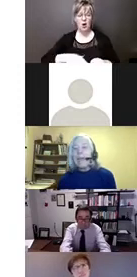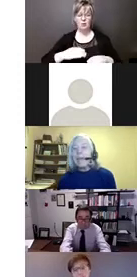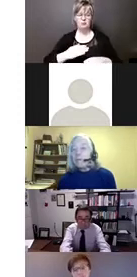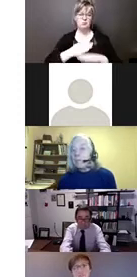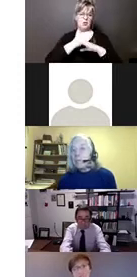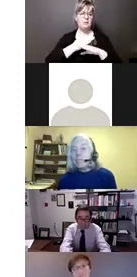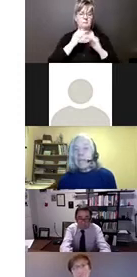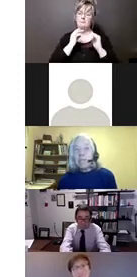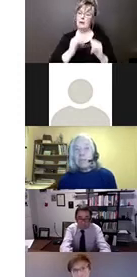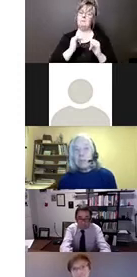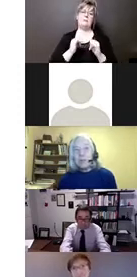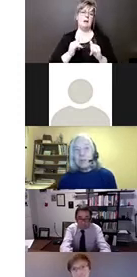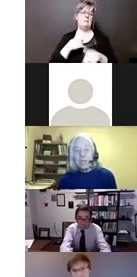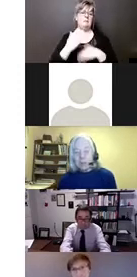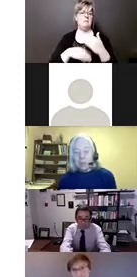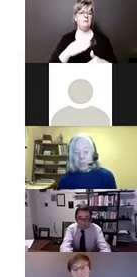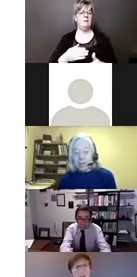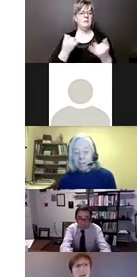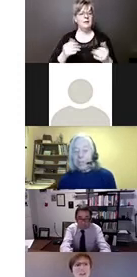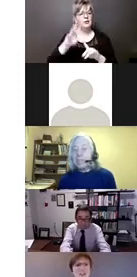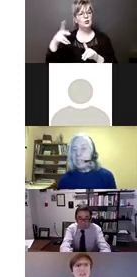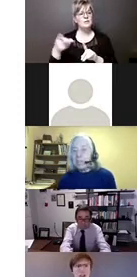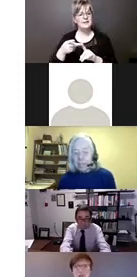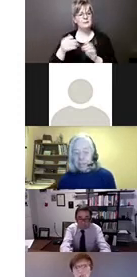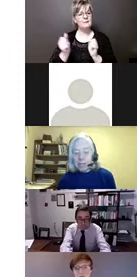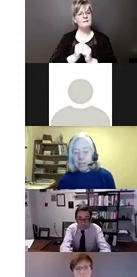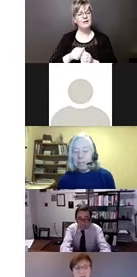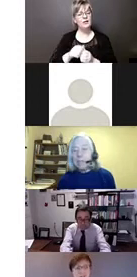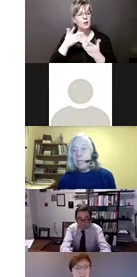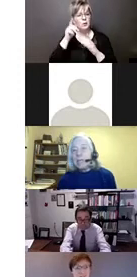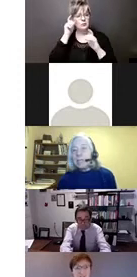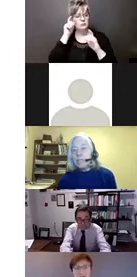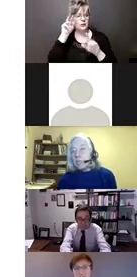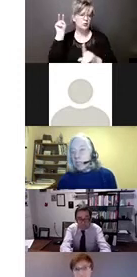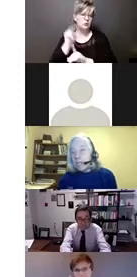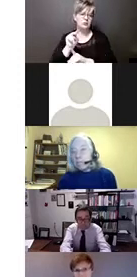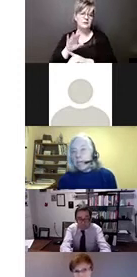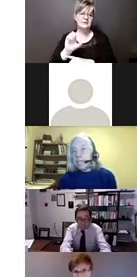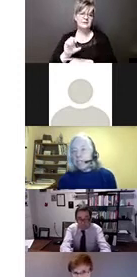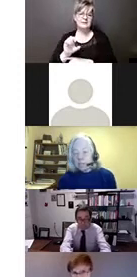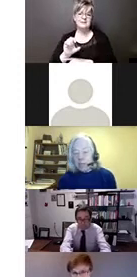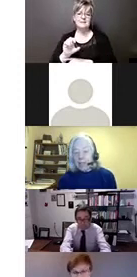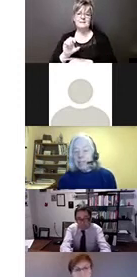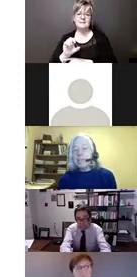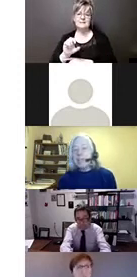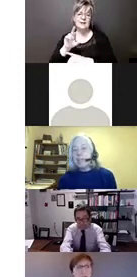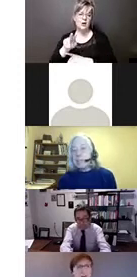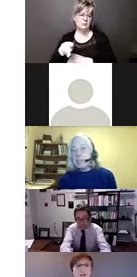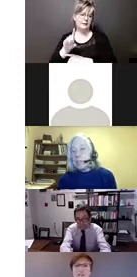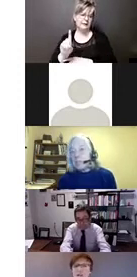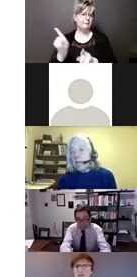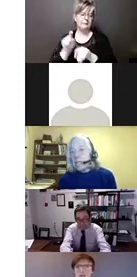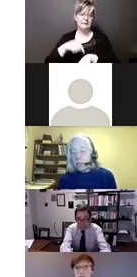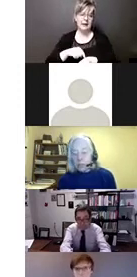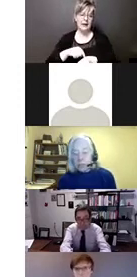And we're doing the second review under the CRPD at the same time. So to take advantage of that, the